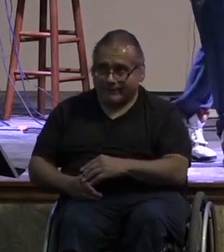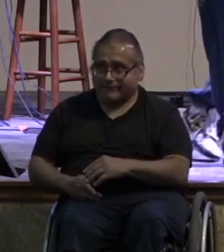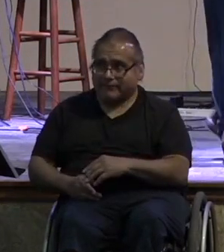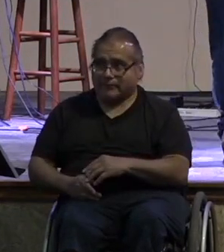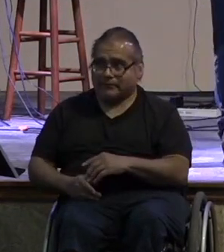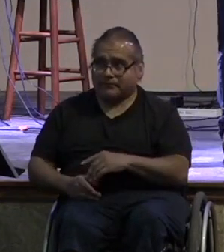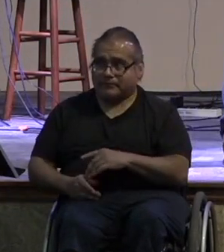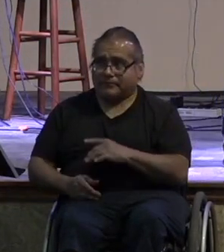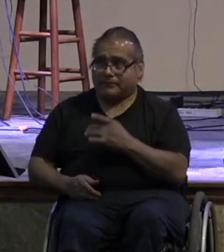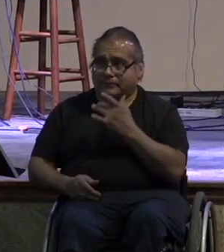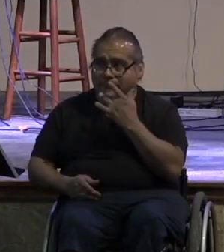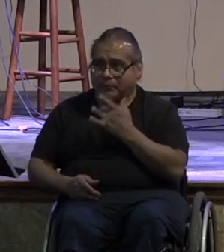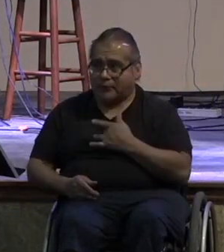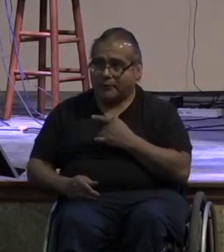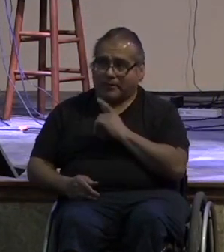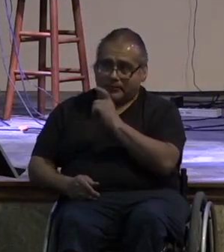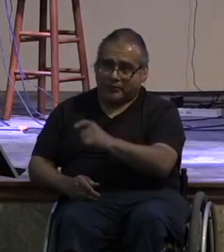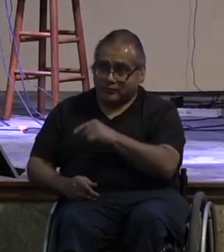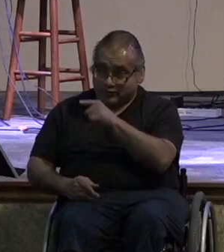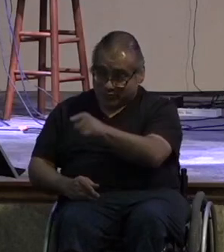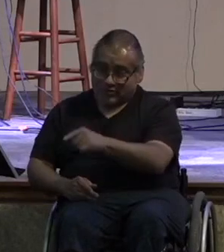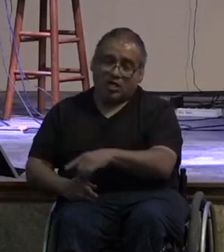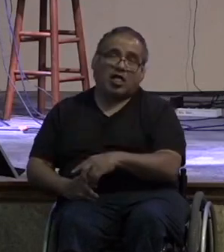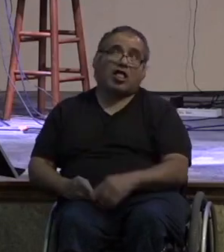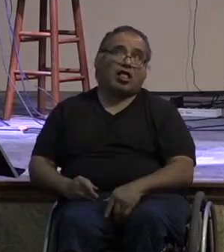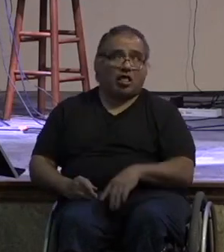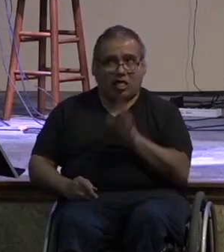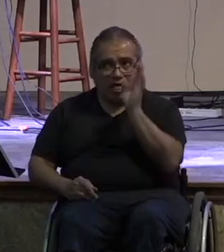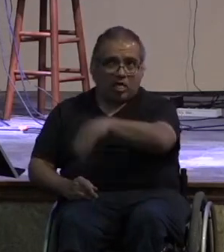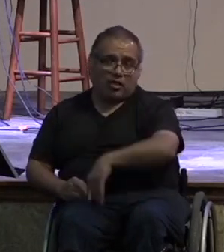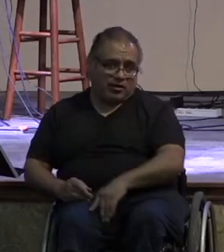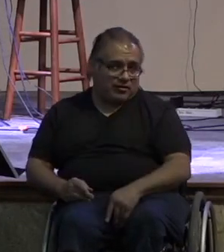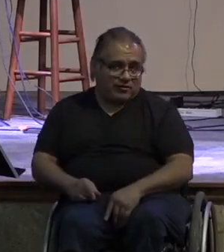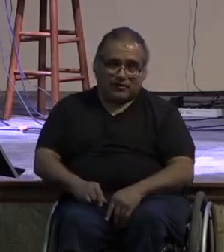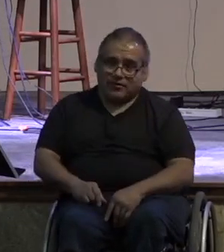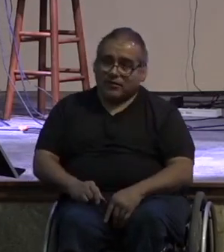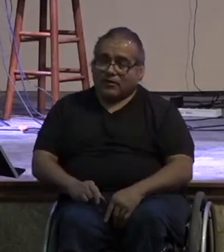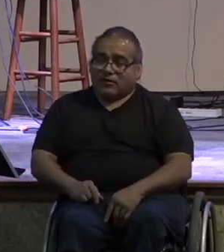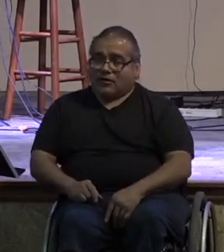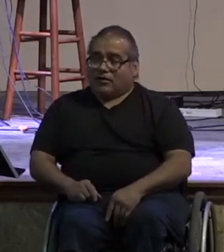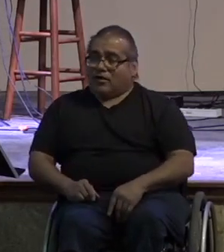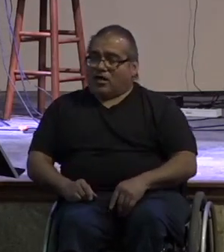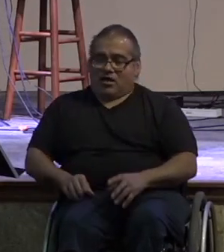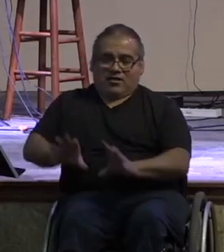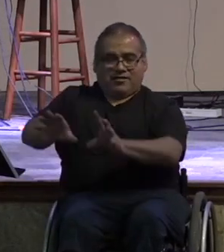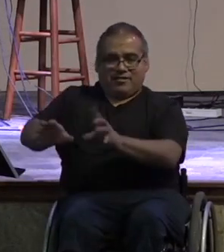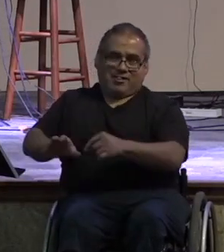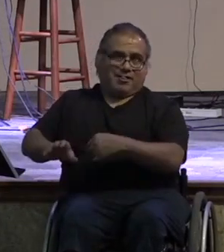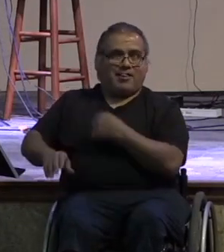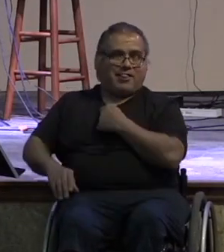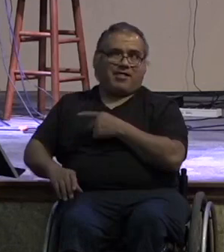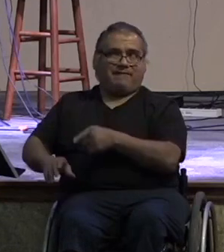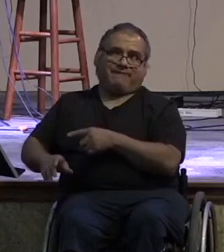for your sibling that you really didn't want to do your sibling did not enjoy opening that present i mean they loved rubbing it in your face right but